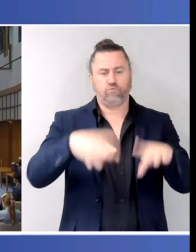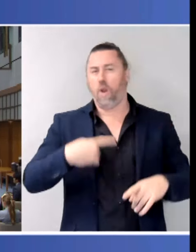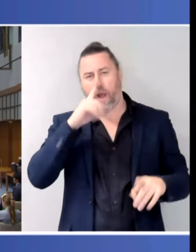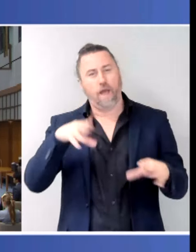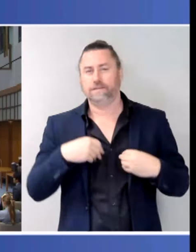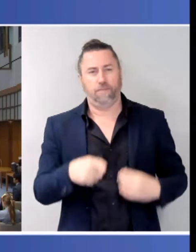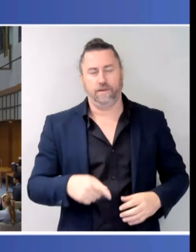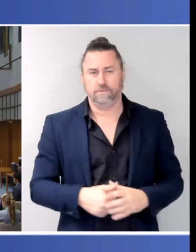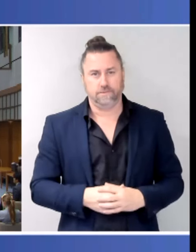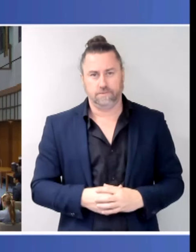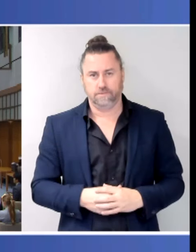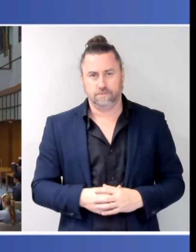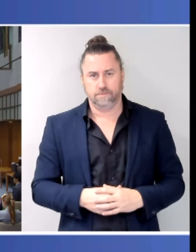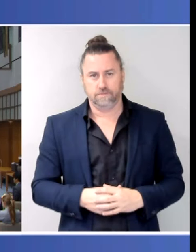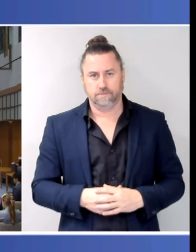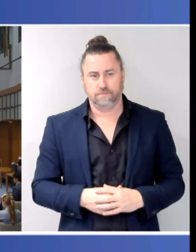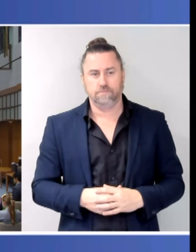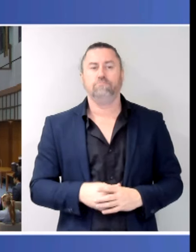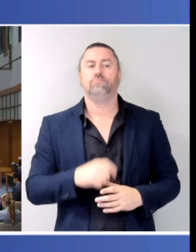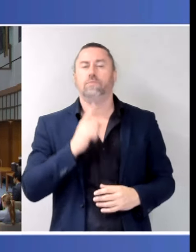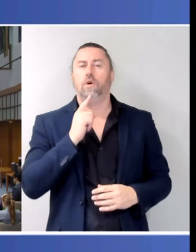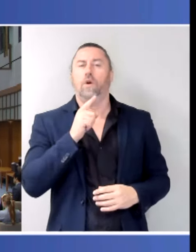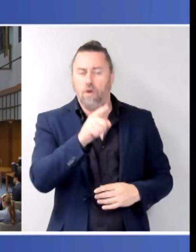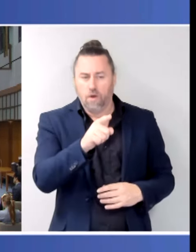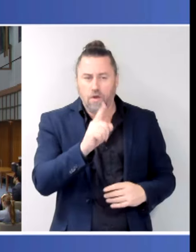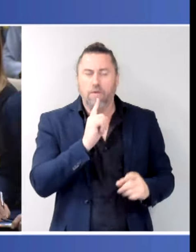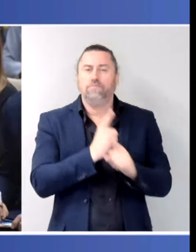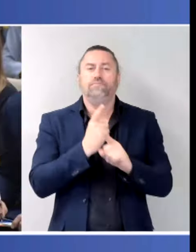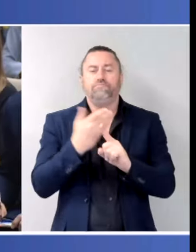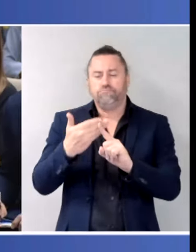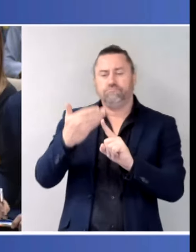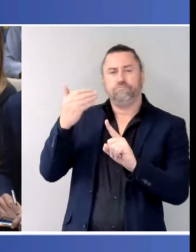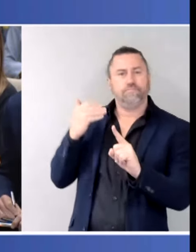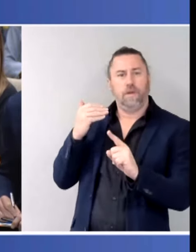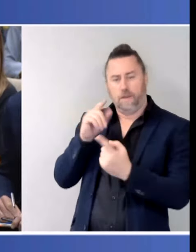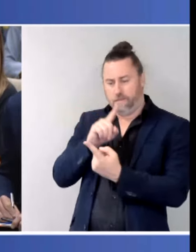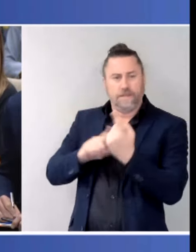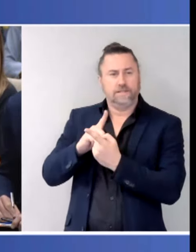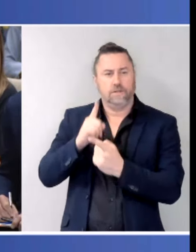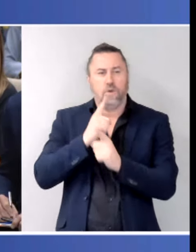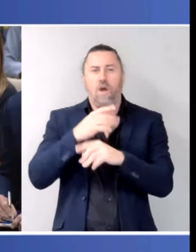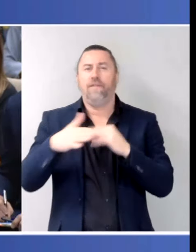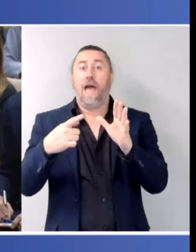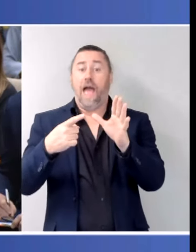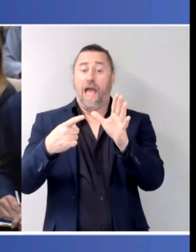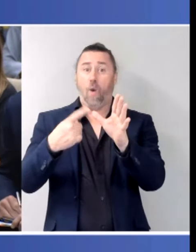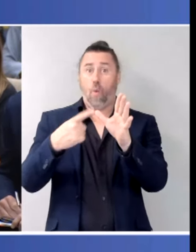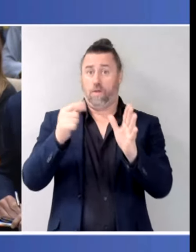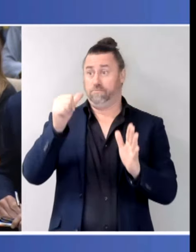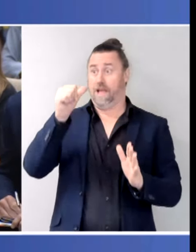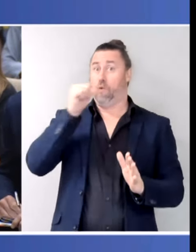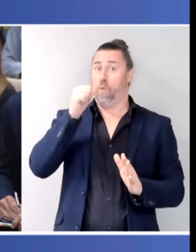you mentioned that you've been talking about the rapid review that was an outcome of your last meeting talking about the impacts of alcohol on violence. There was quite an explicit recommendation